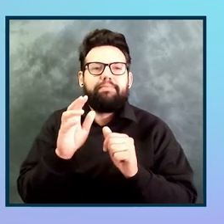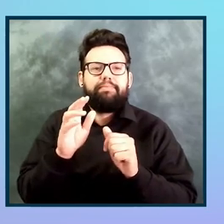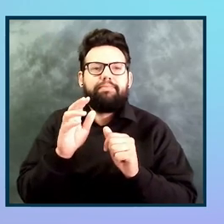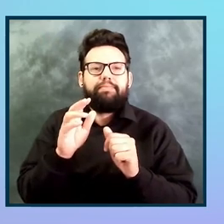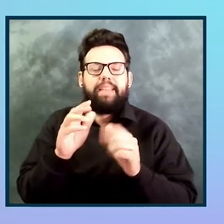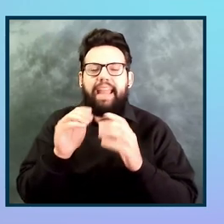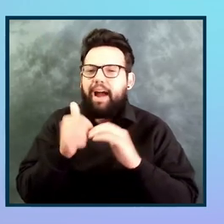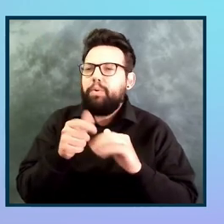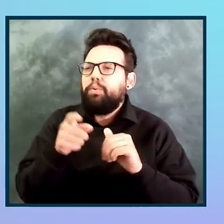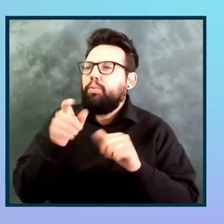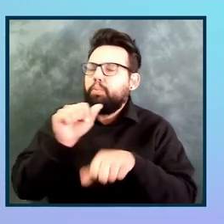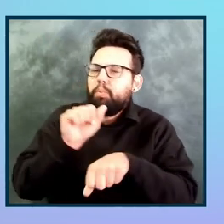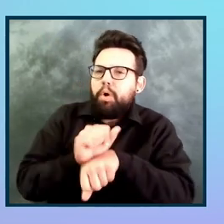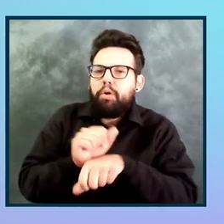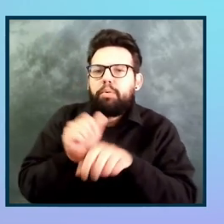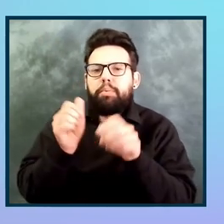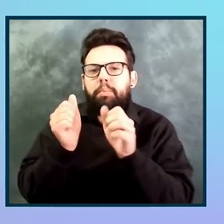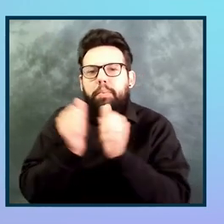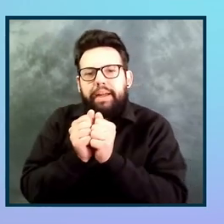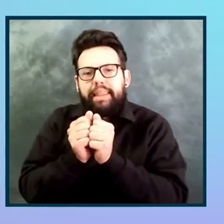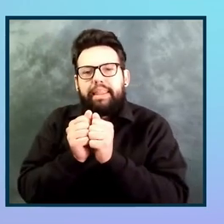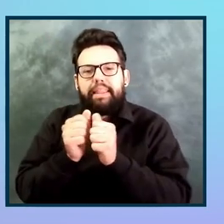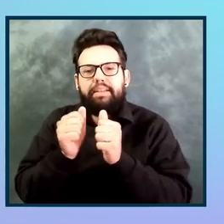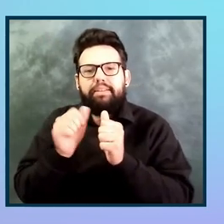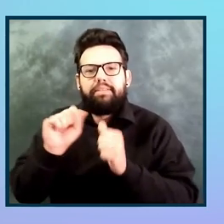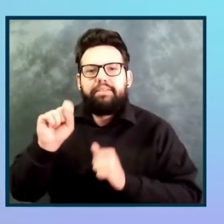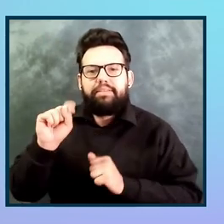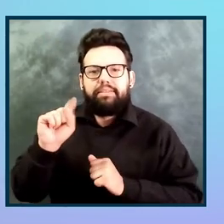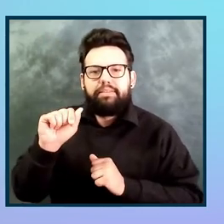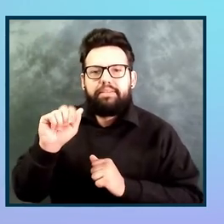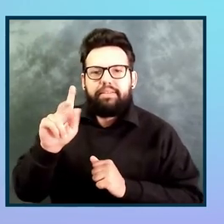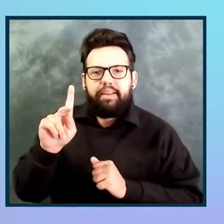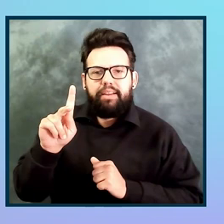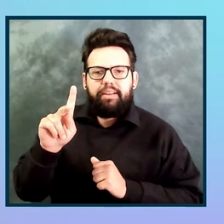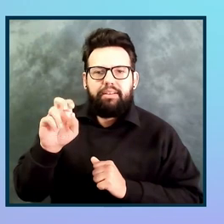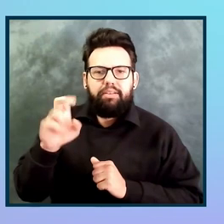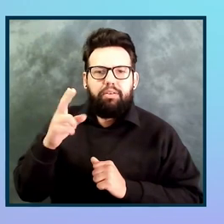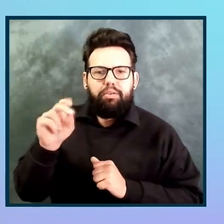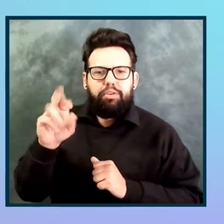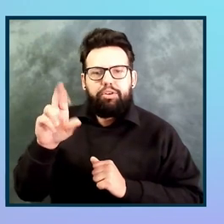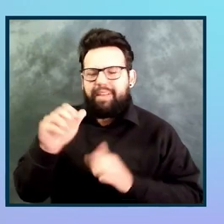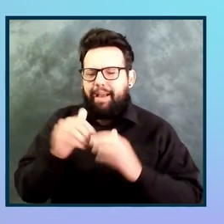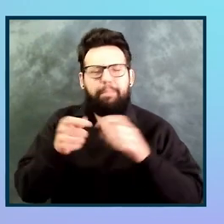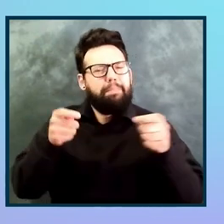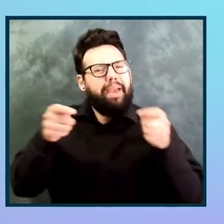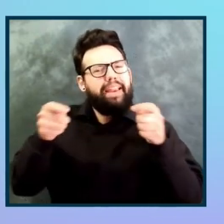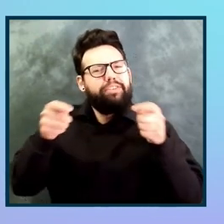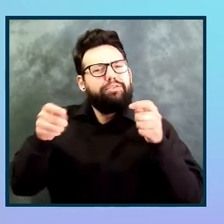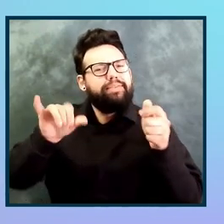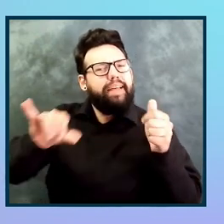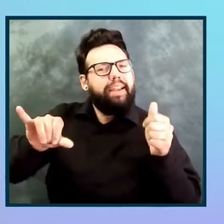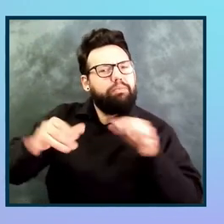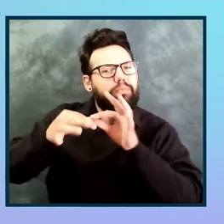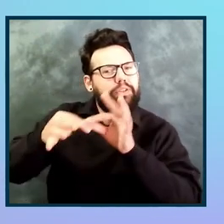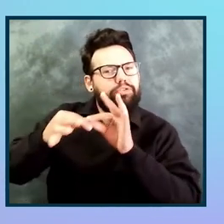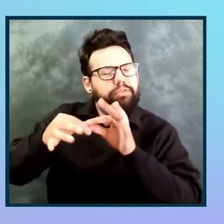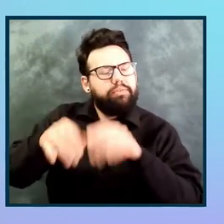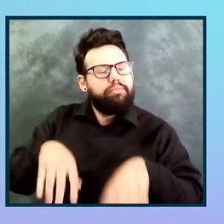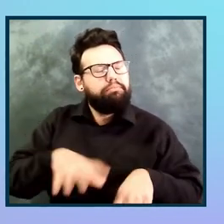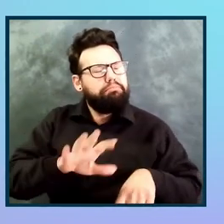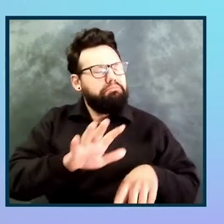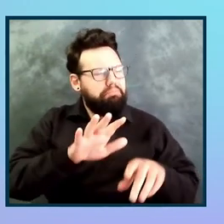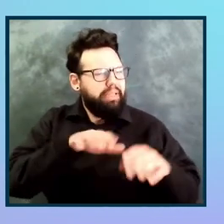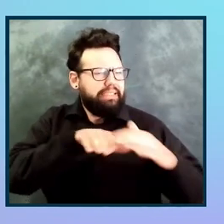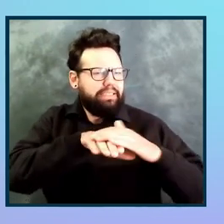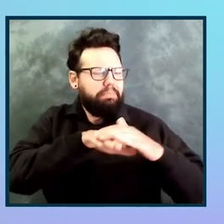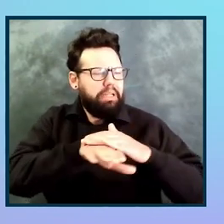stakeholders. So the question is, I understand the importance of accessibility, but is there any